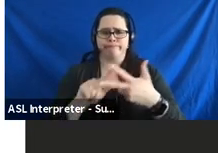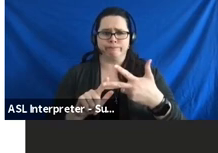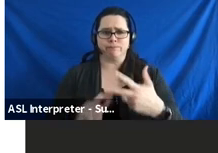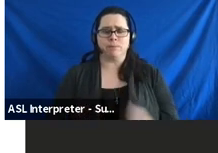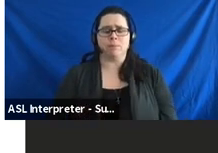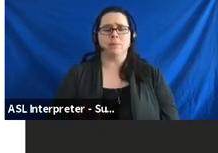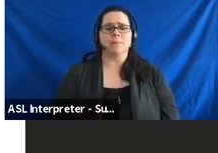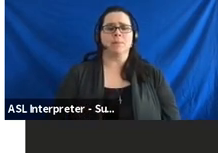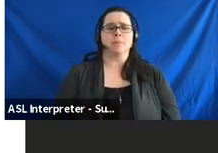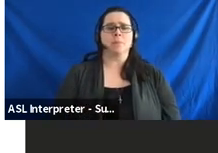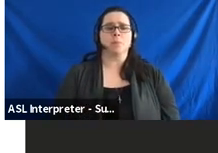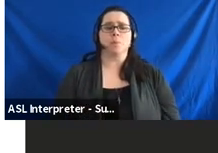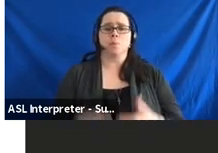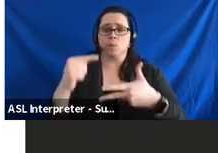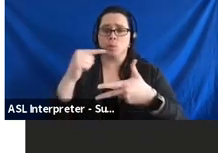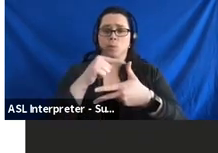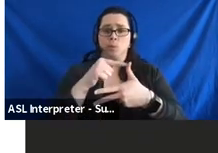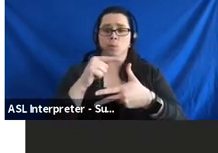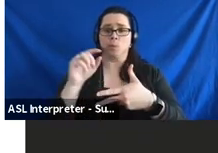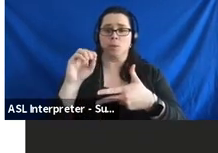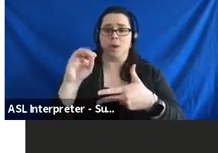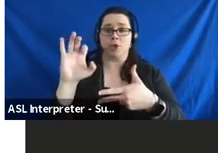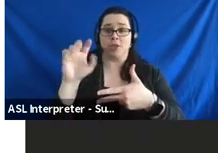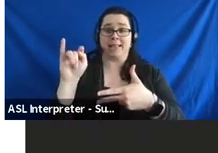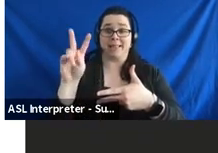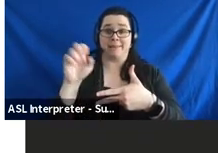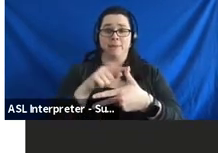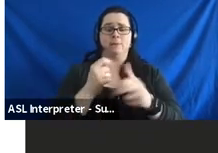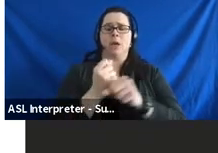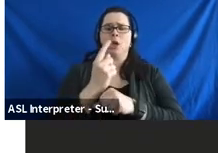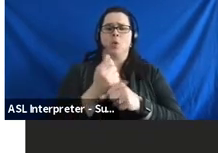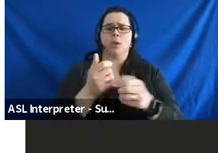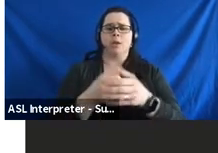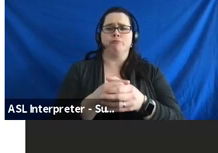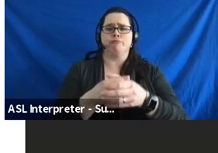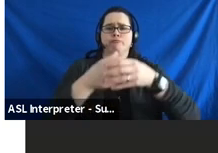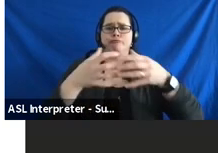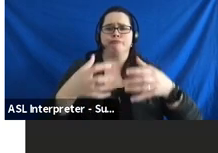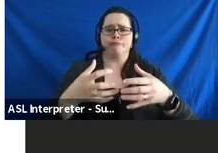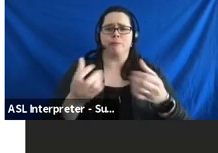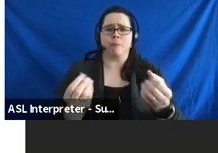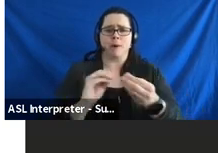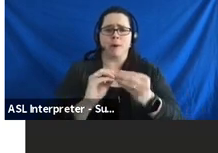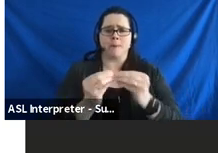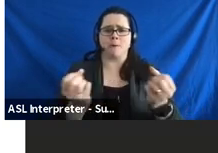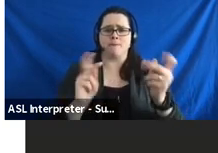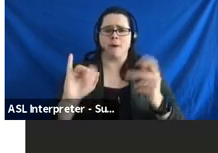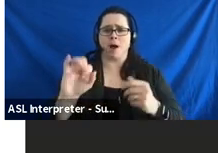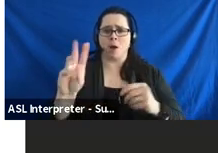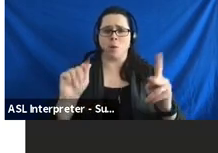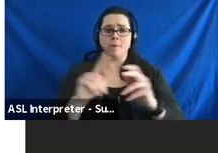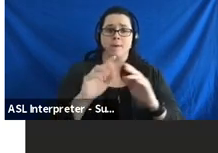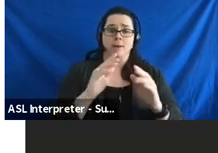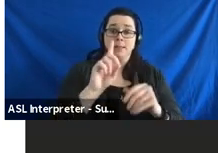these here. So, our first objective, when we say we're going to annually increase the number of Iowans with disabilities and family